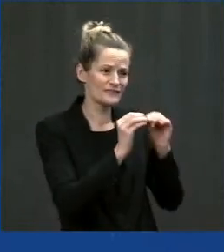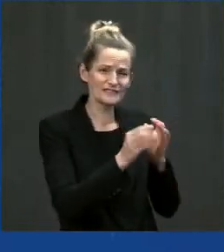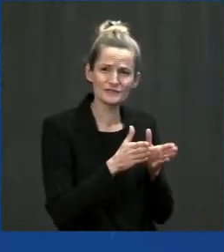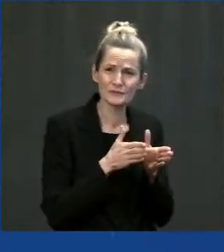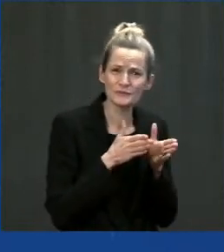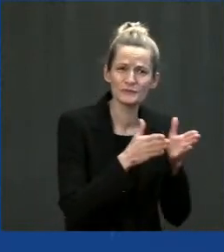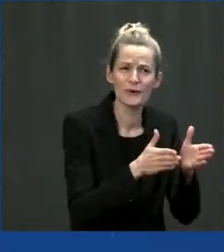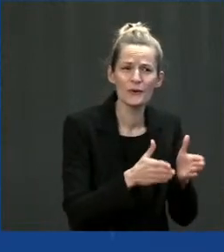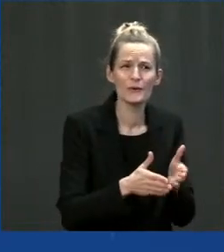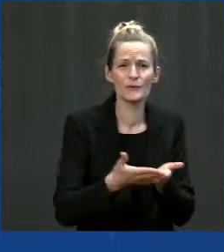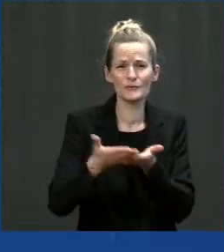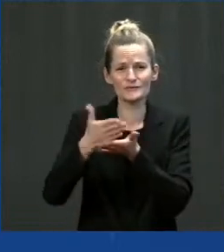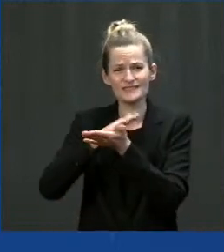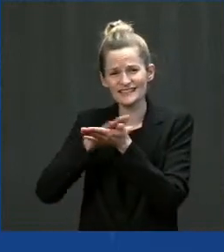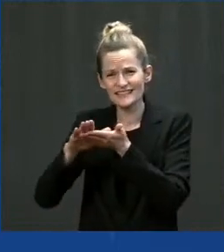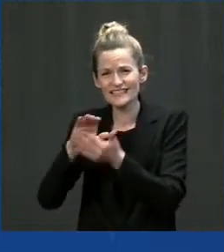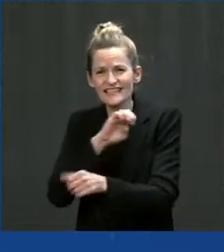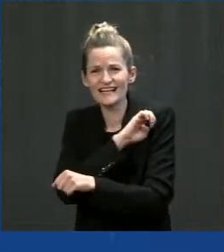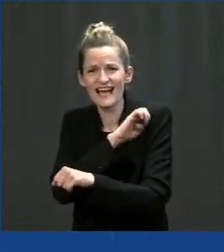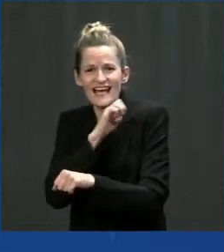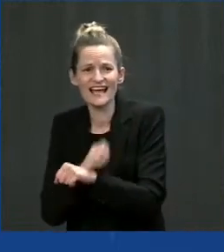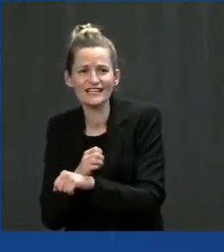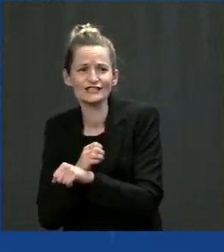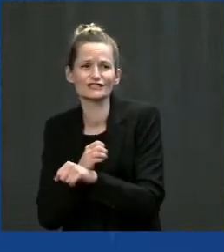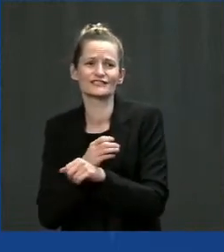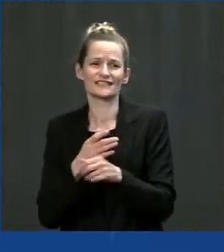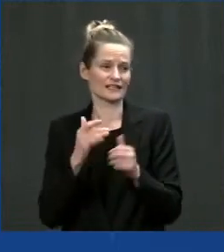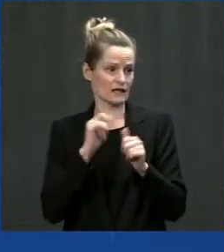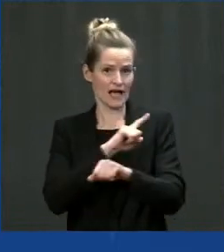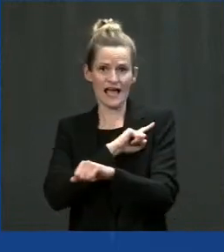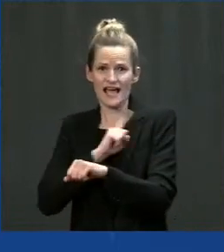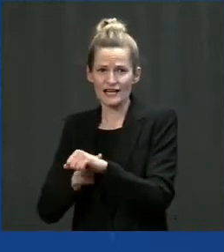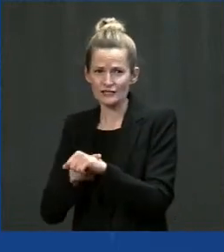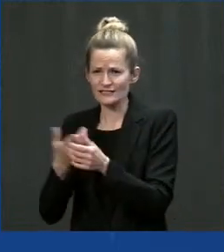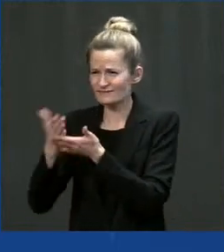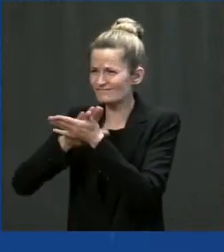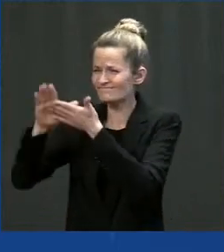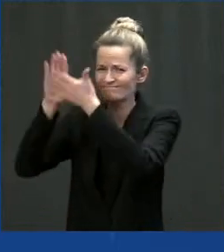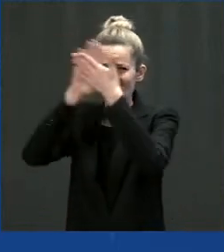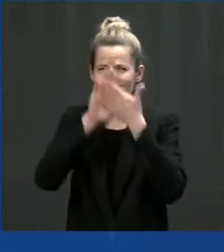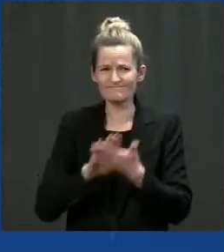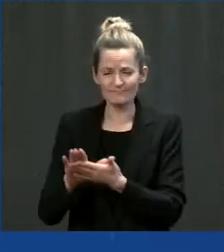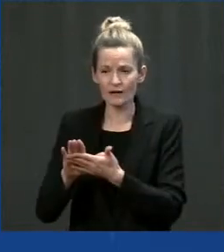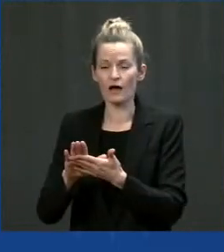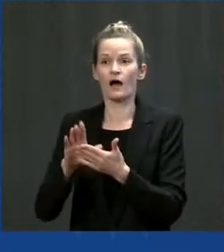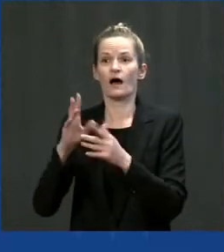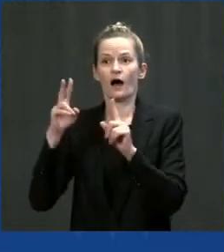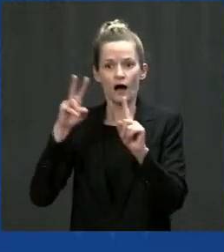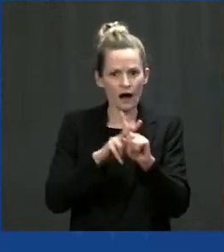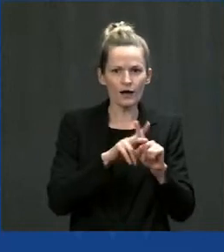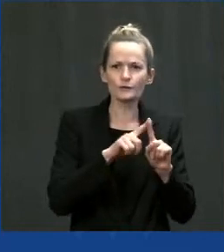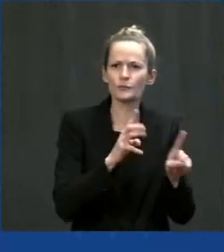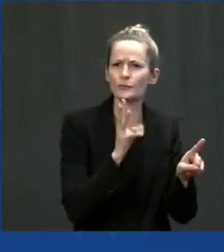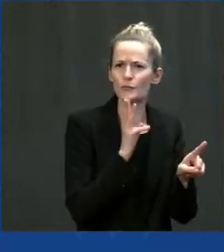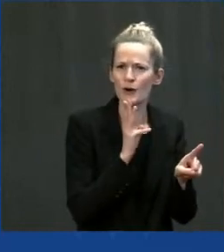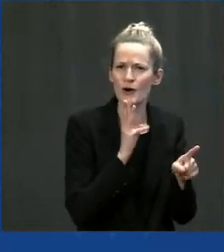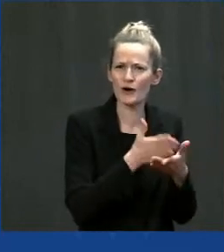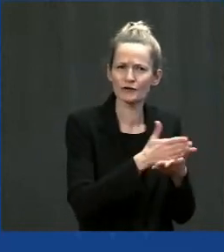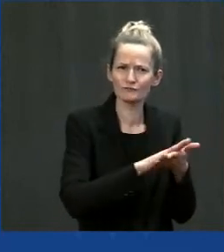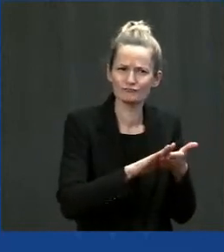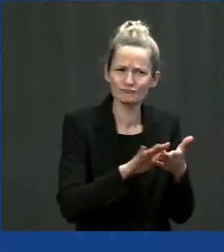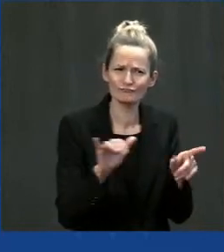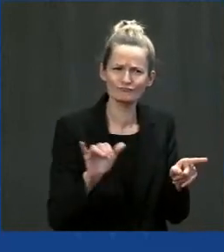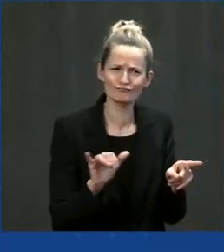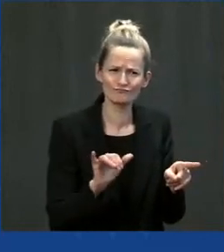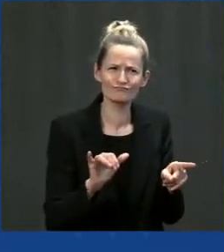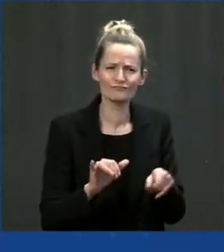bolster public transportation, deliver clean drinking water to millions of families and ensure every home has access to high speed